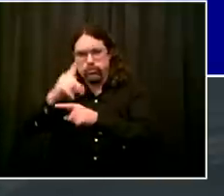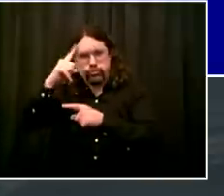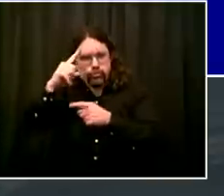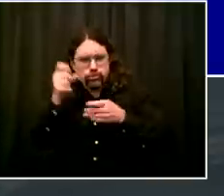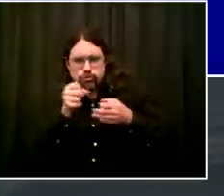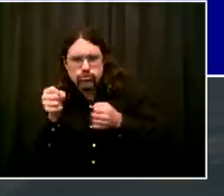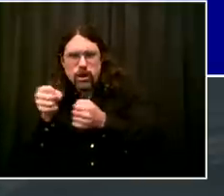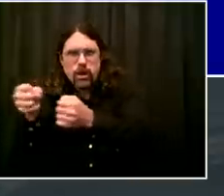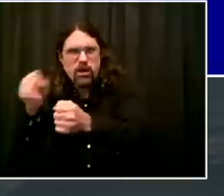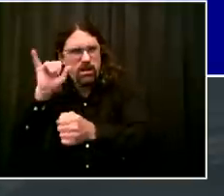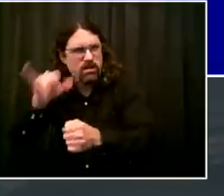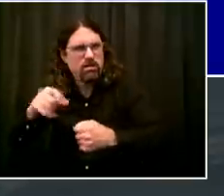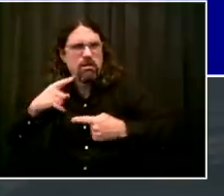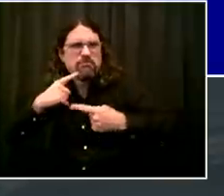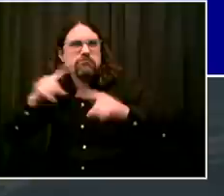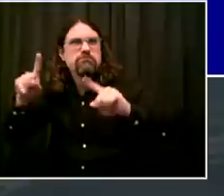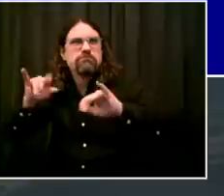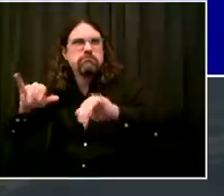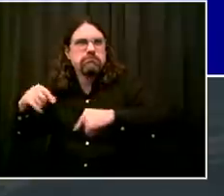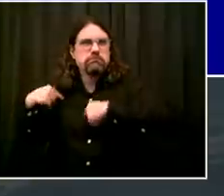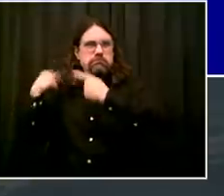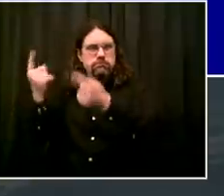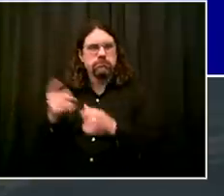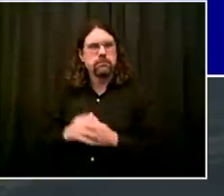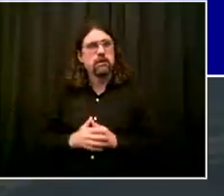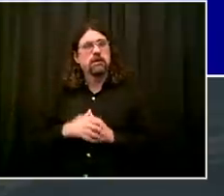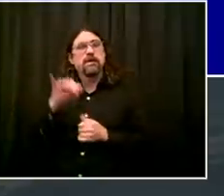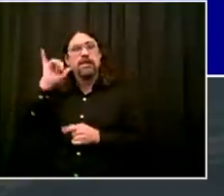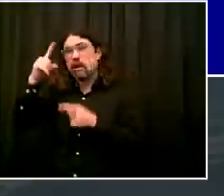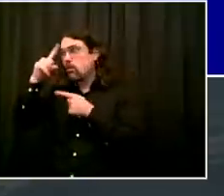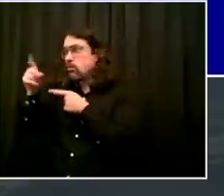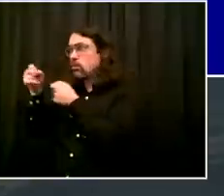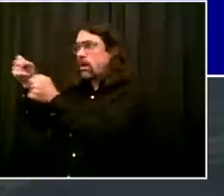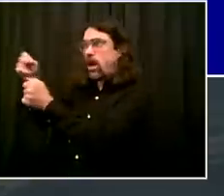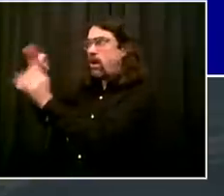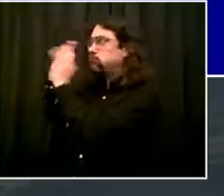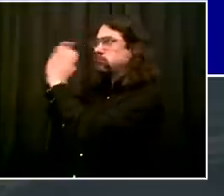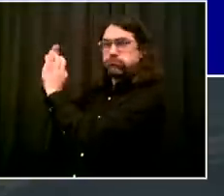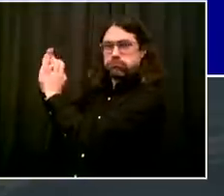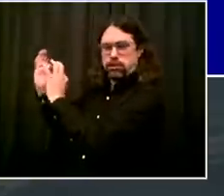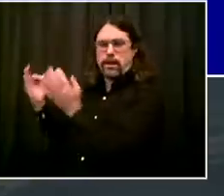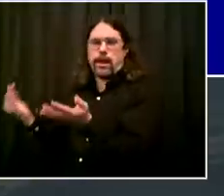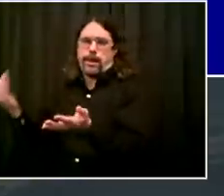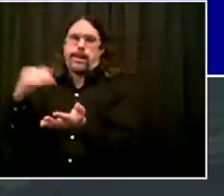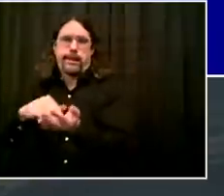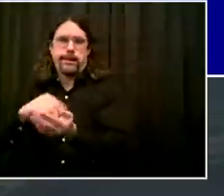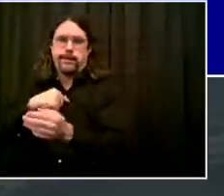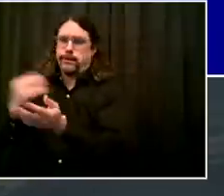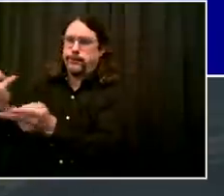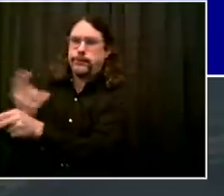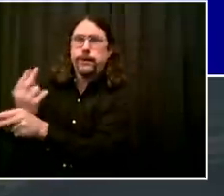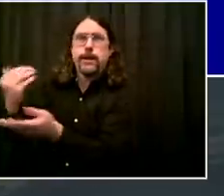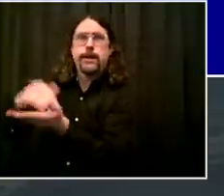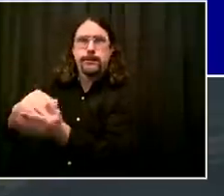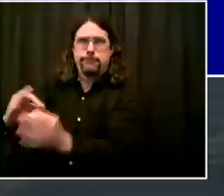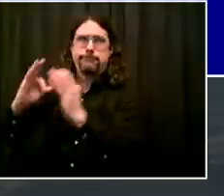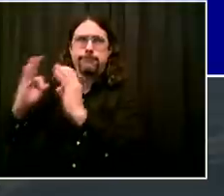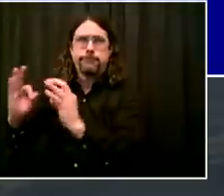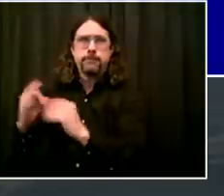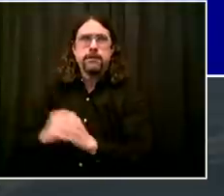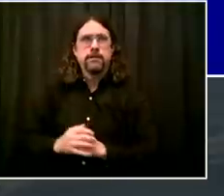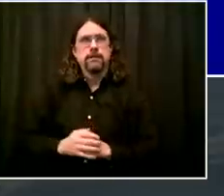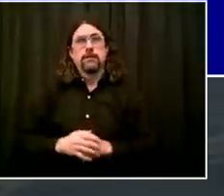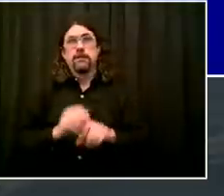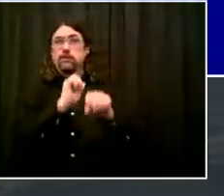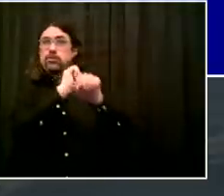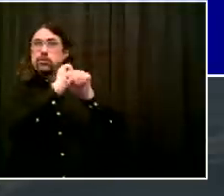that this crisis doesn't change that. We also are learning new strategies. And when it comes to homelessness, we have